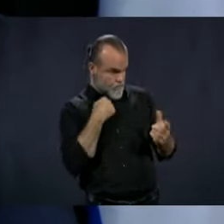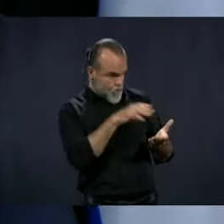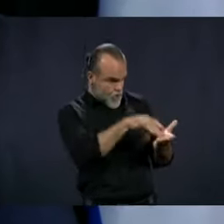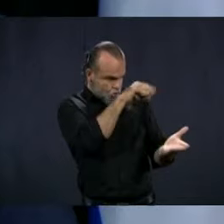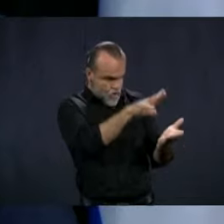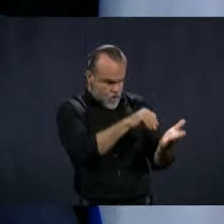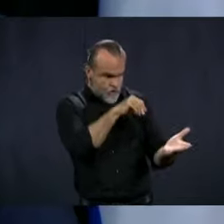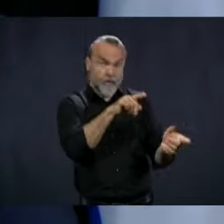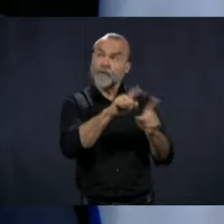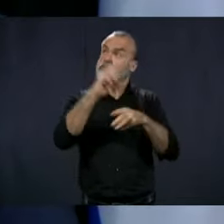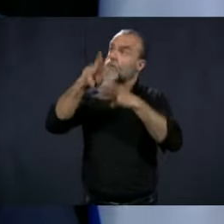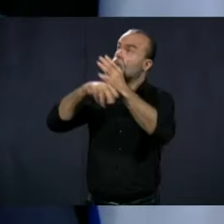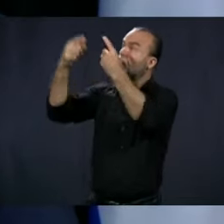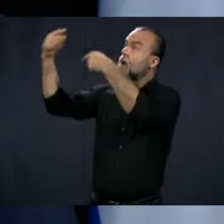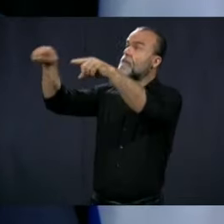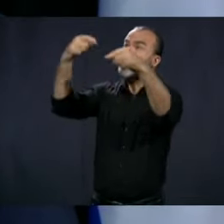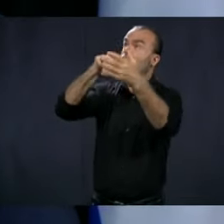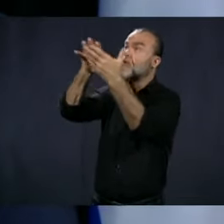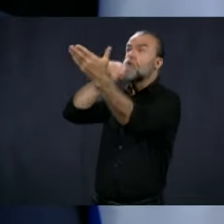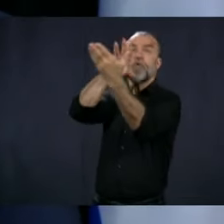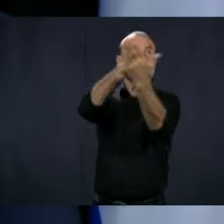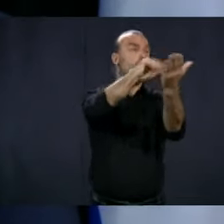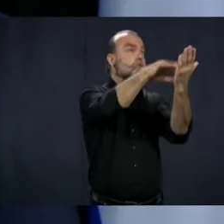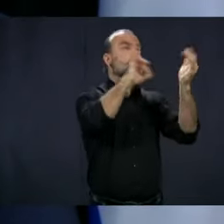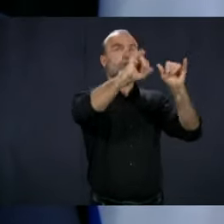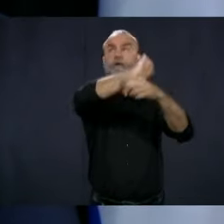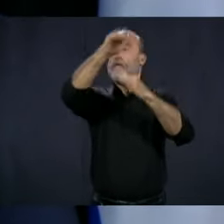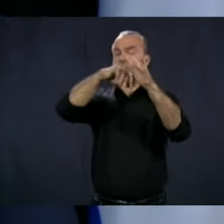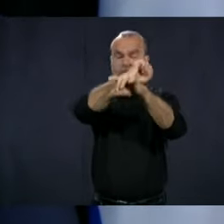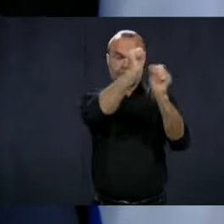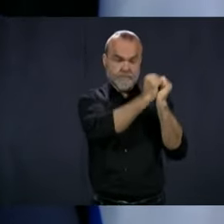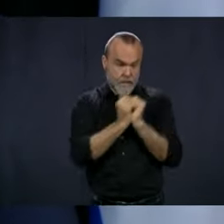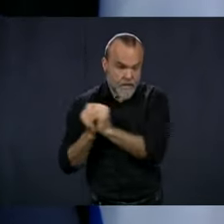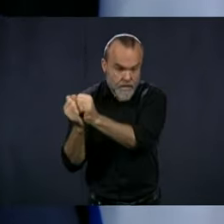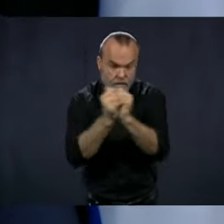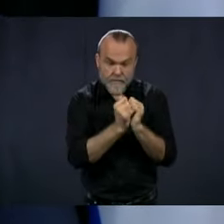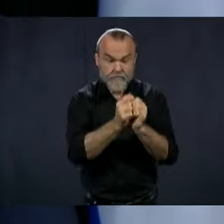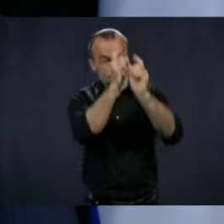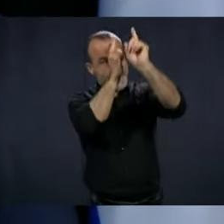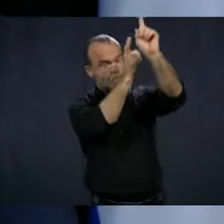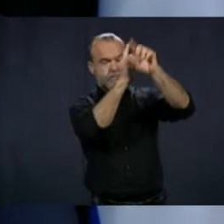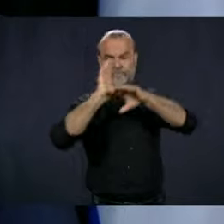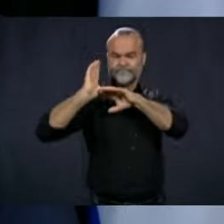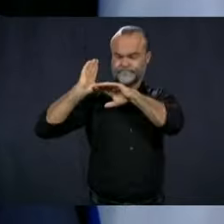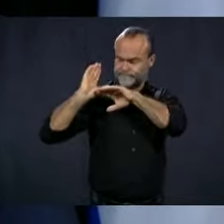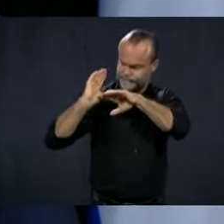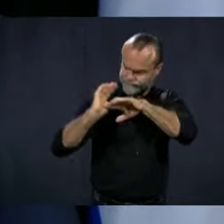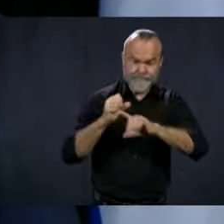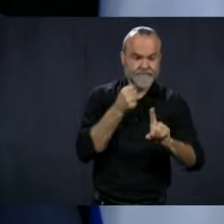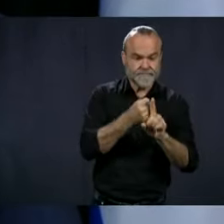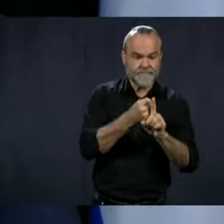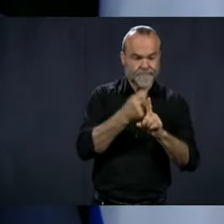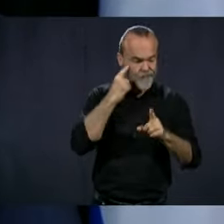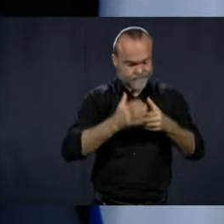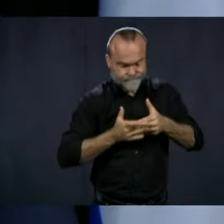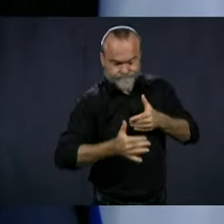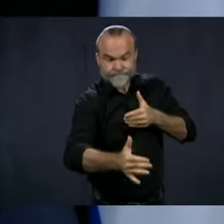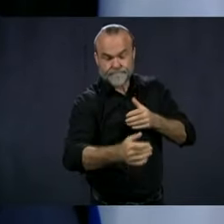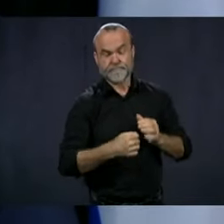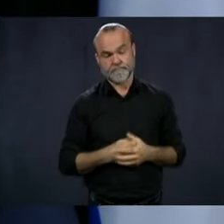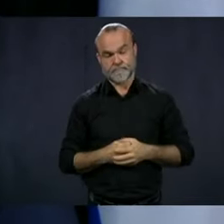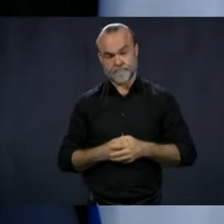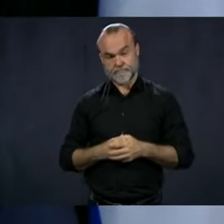here, from elsewhere in the world. So everybody is working a lot to minimize the impact in the next months.